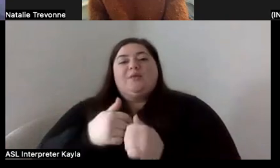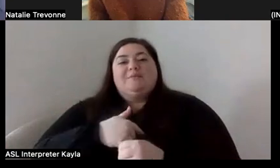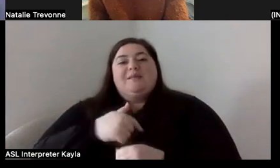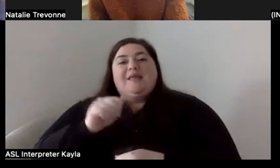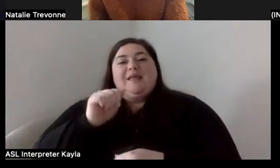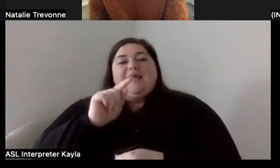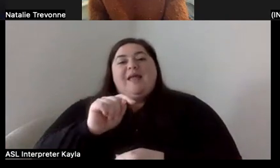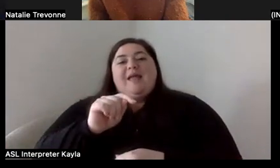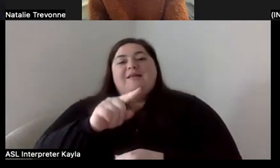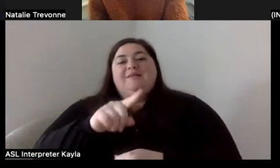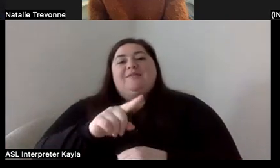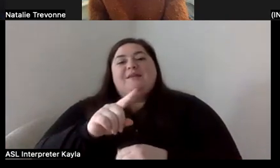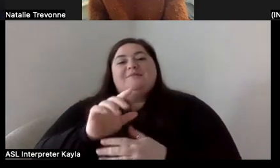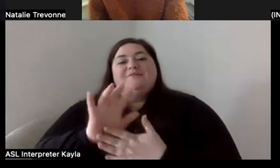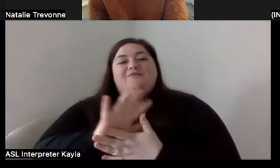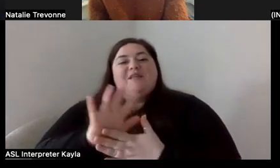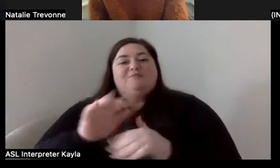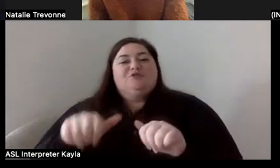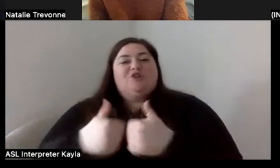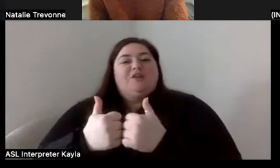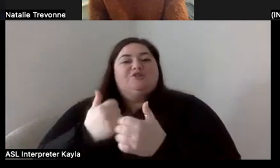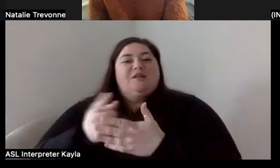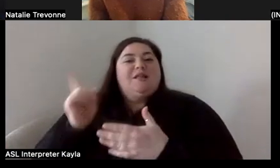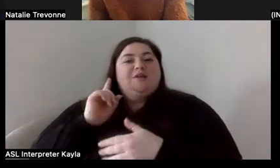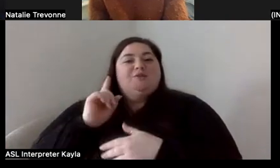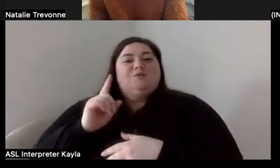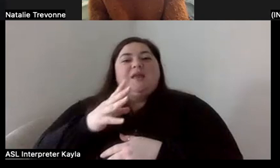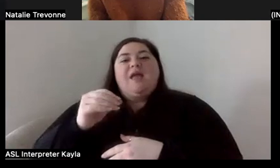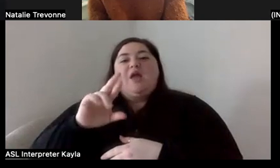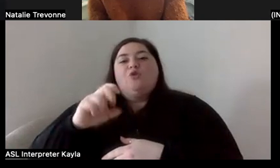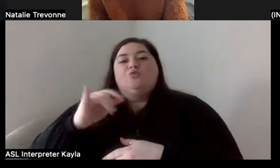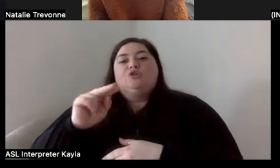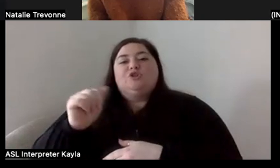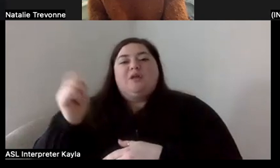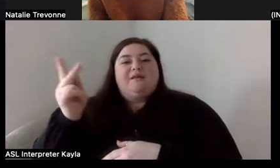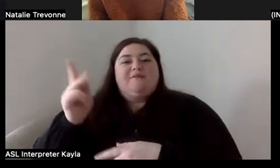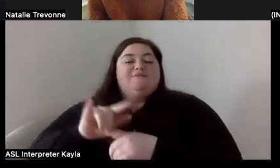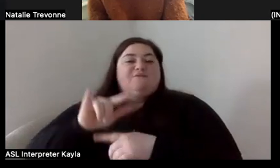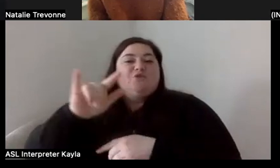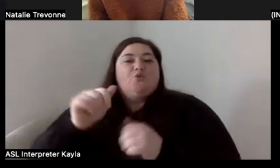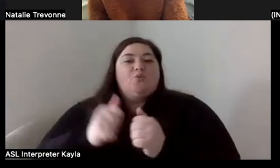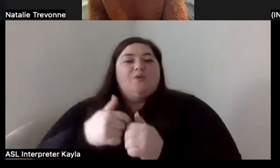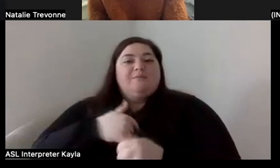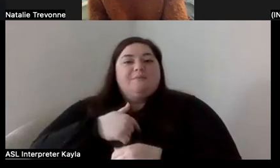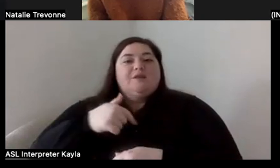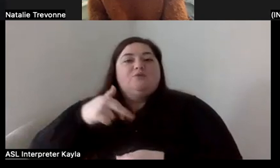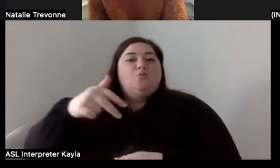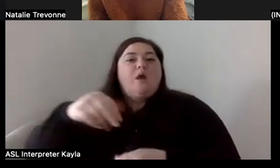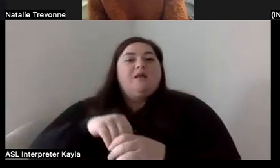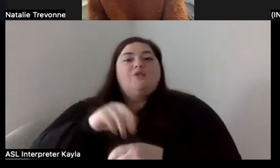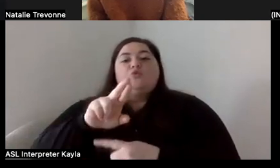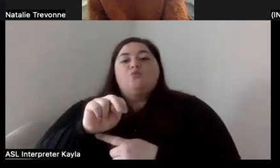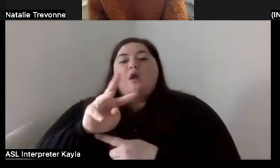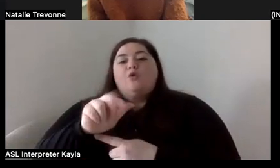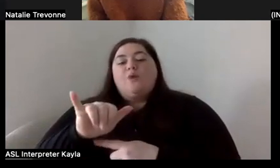last week. Her and my friend Regina flew with me to New York to walk in the runway show. So, it's just